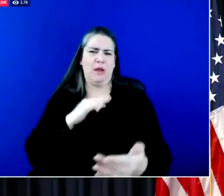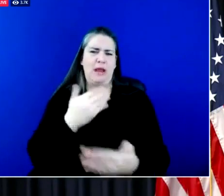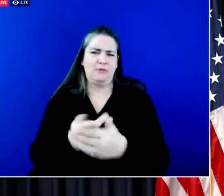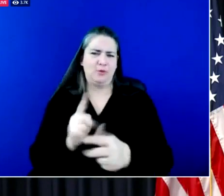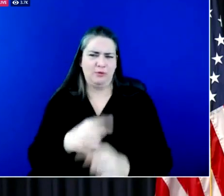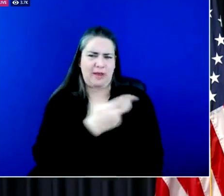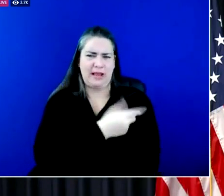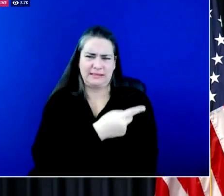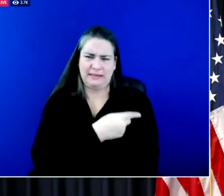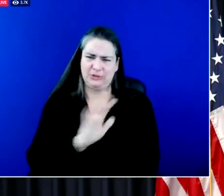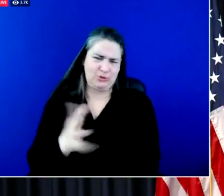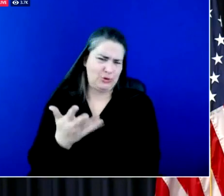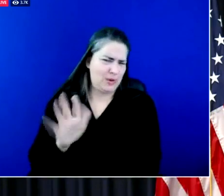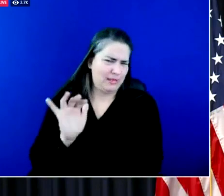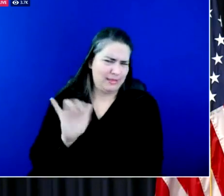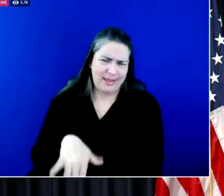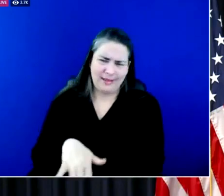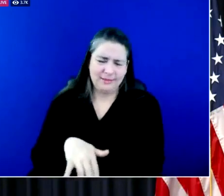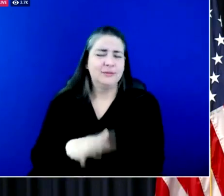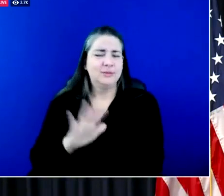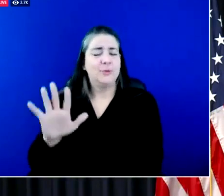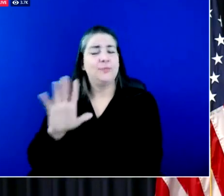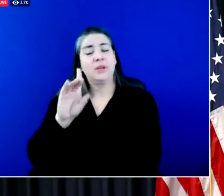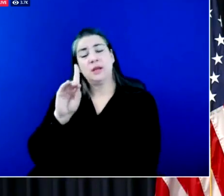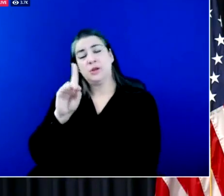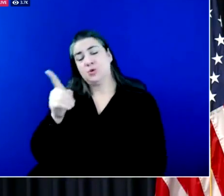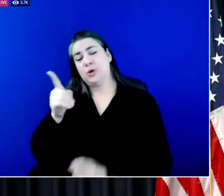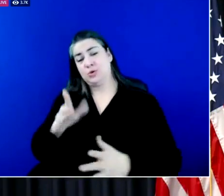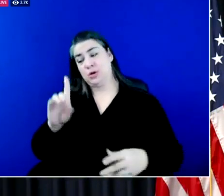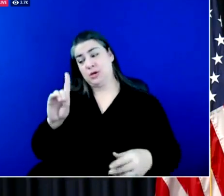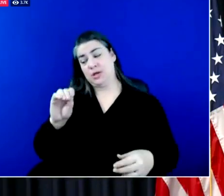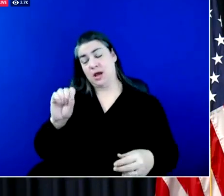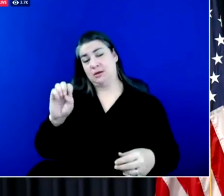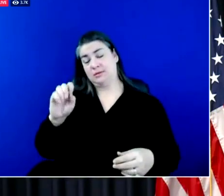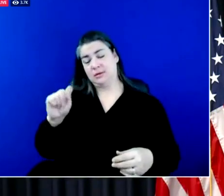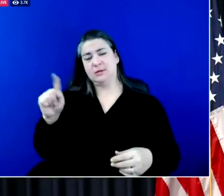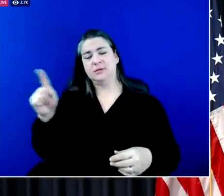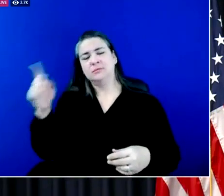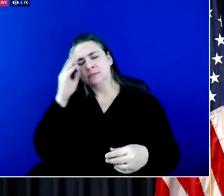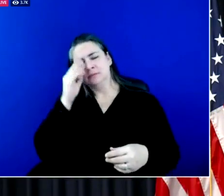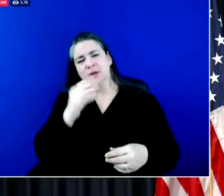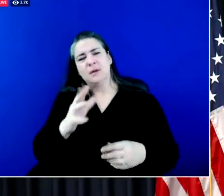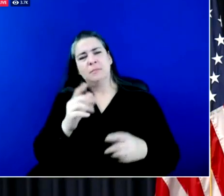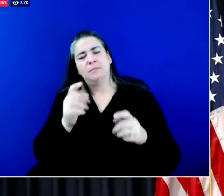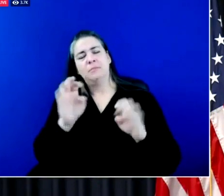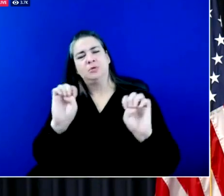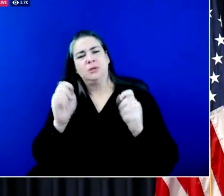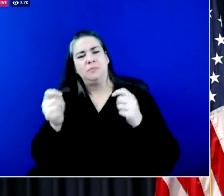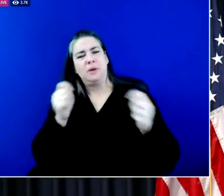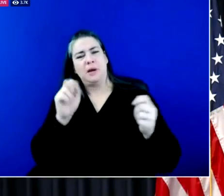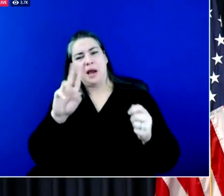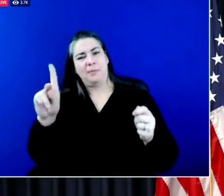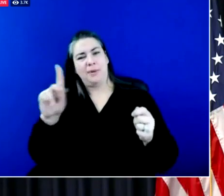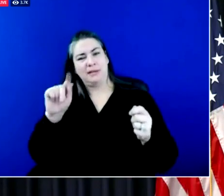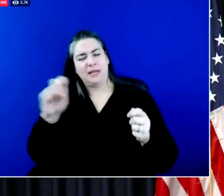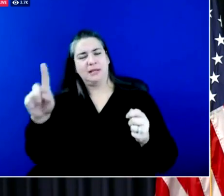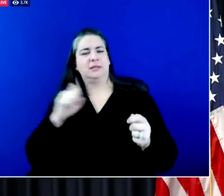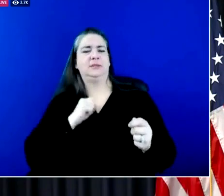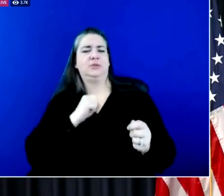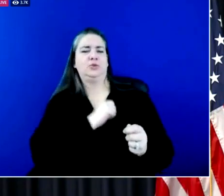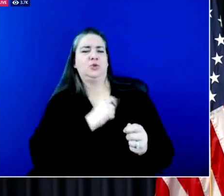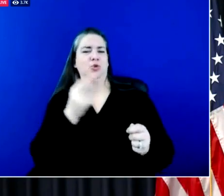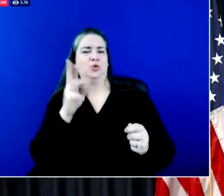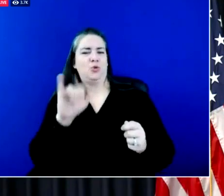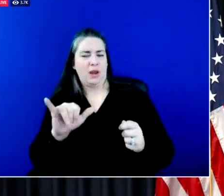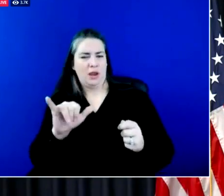director Dossett will now provide a detailed weather and emergency management update and then it'll go directly to Senator Gray about the work of our